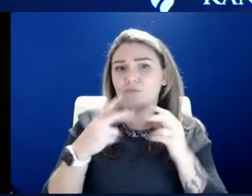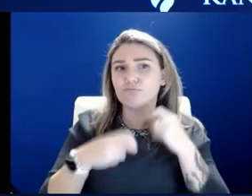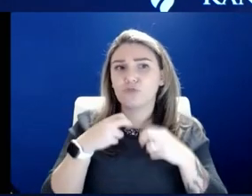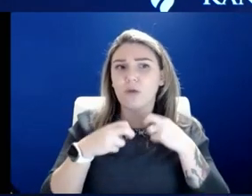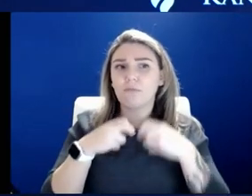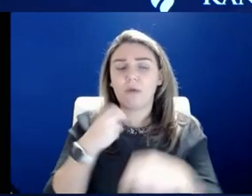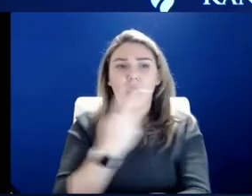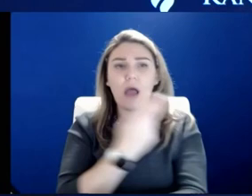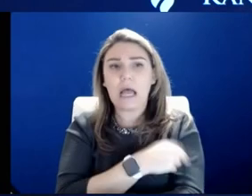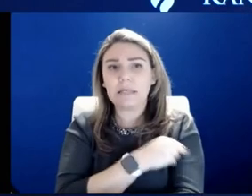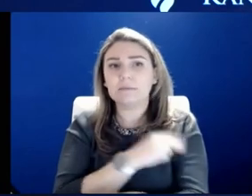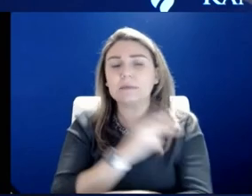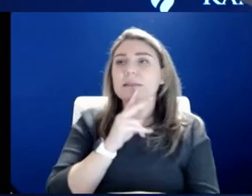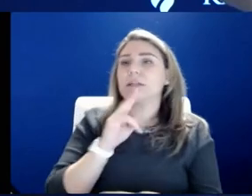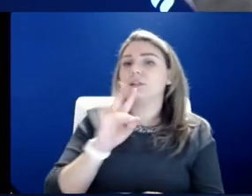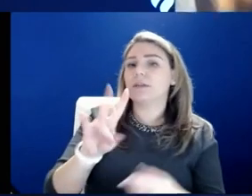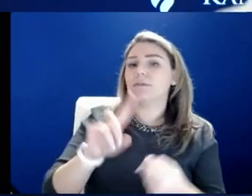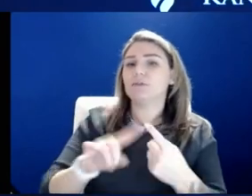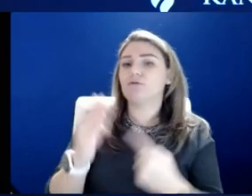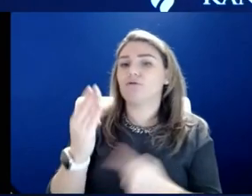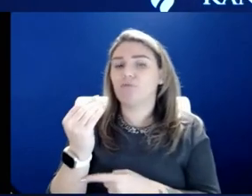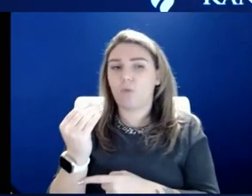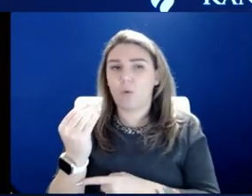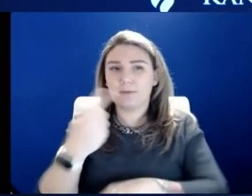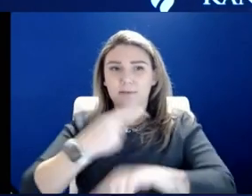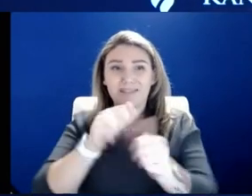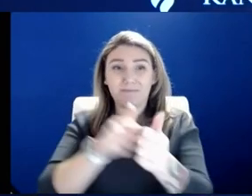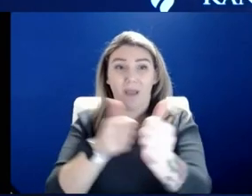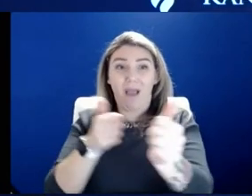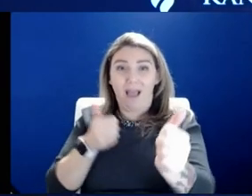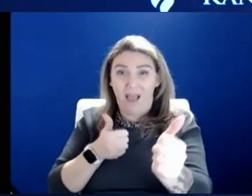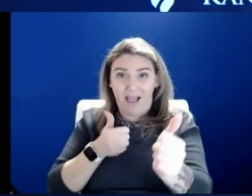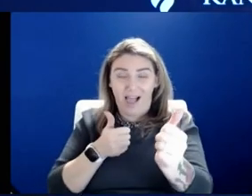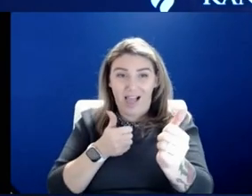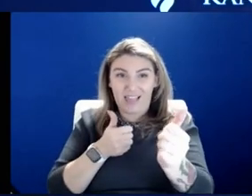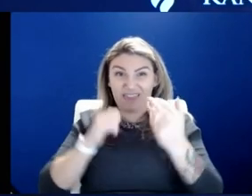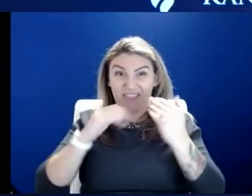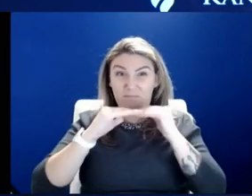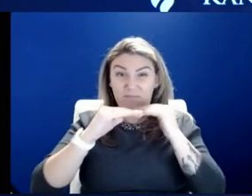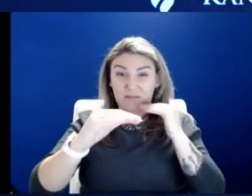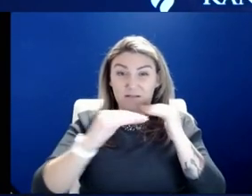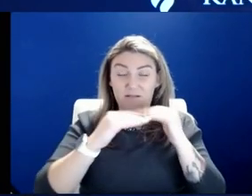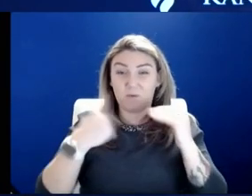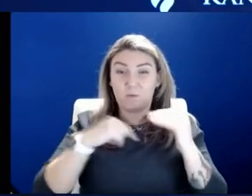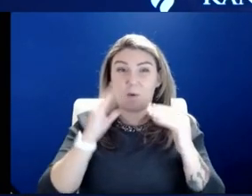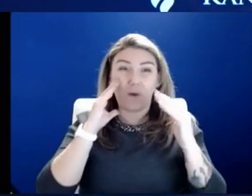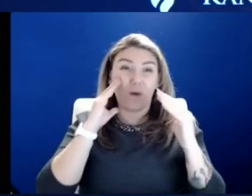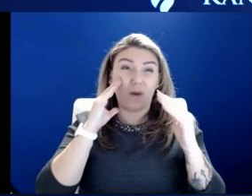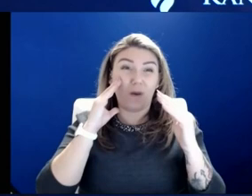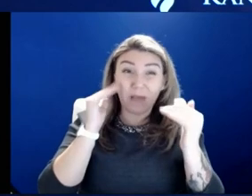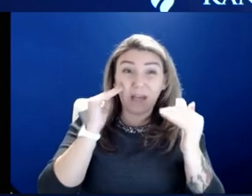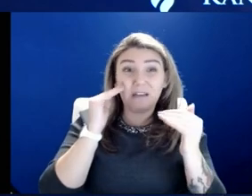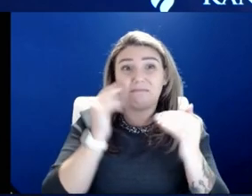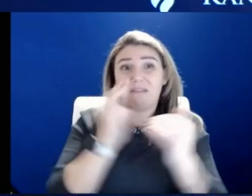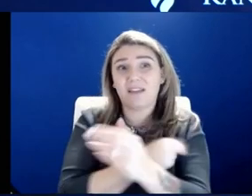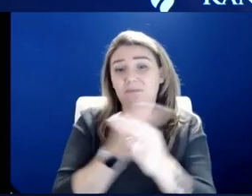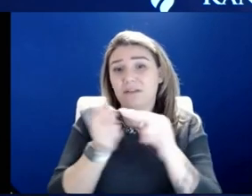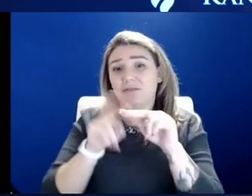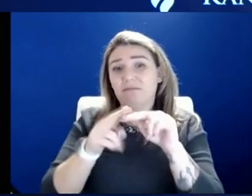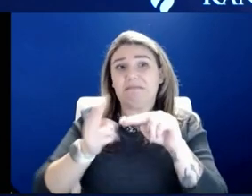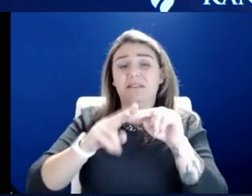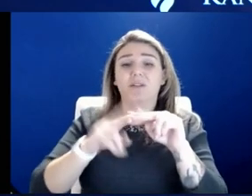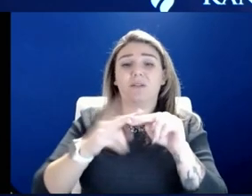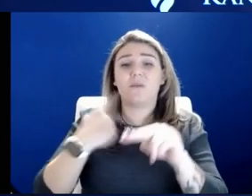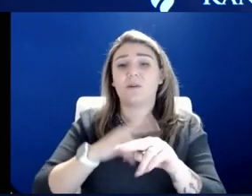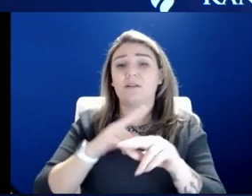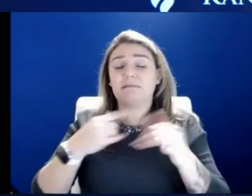seven to 14 days behind what the public peak is. So we expect hospitalizations to continue to rise for a while. We're still canceling 50%